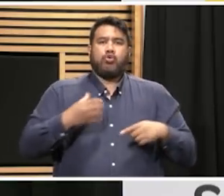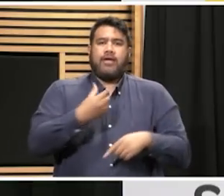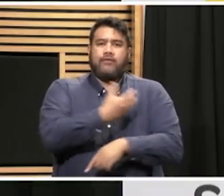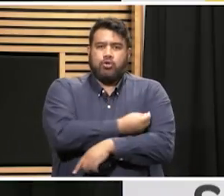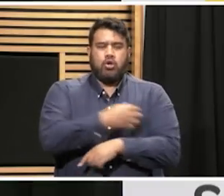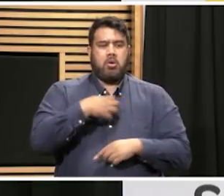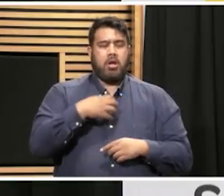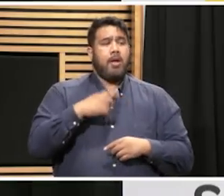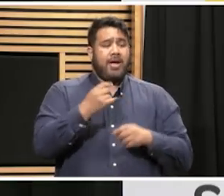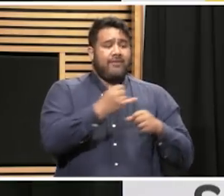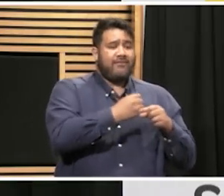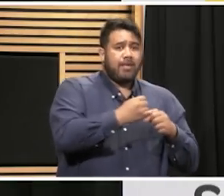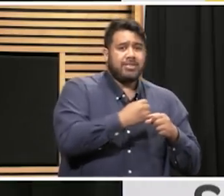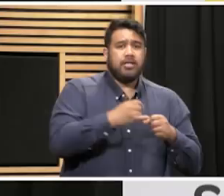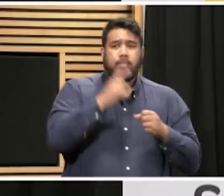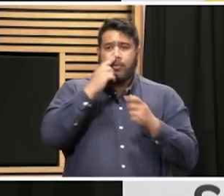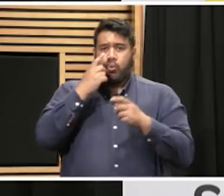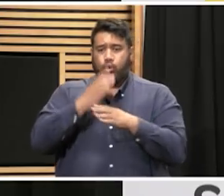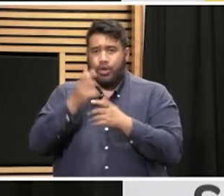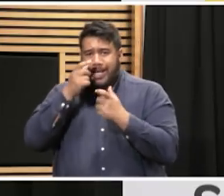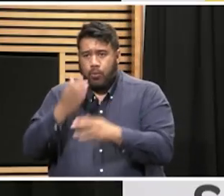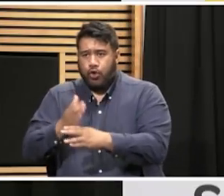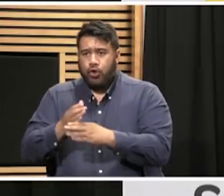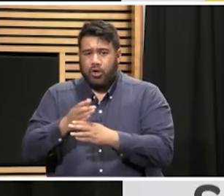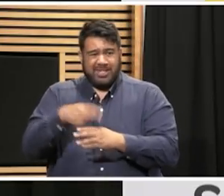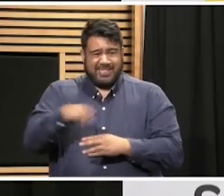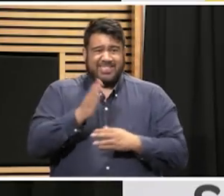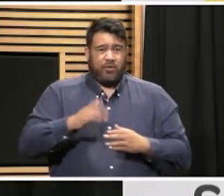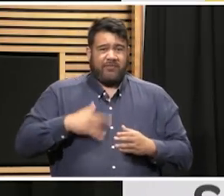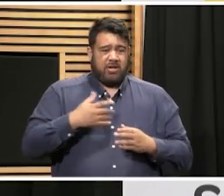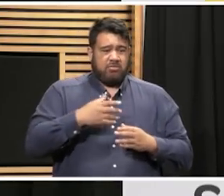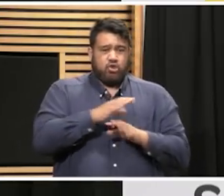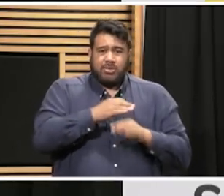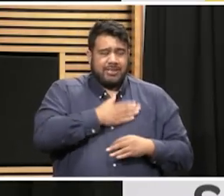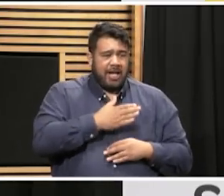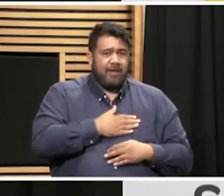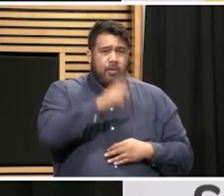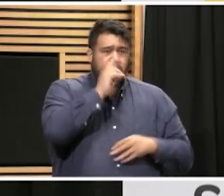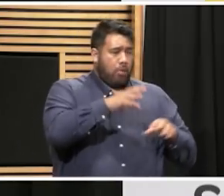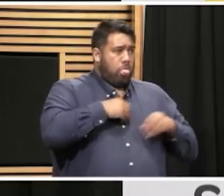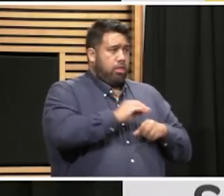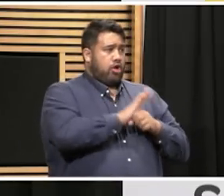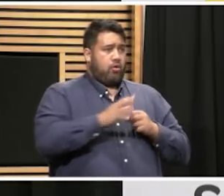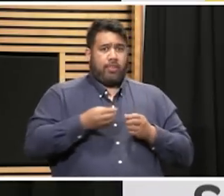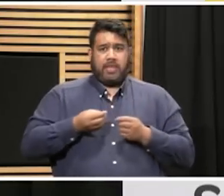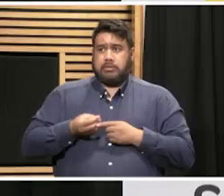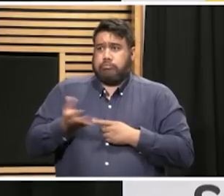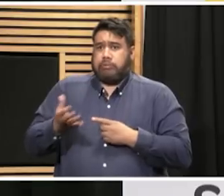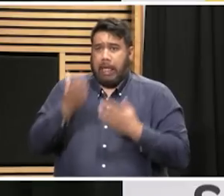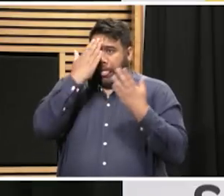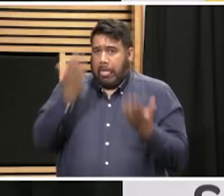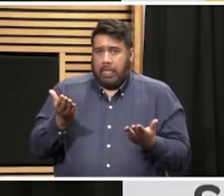pharmacists and carers who have come to us saying they don't feel safe and they feel like they might pass it on. What's your advice to those people? Well